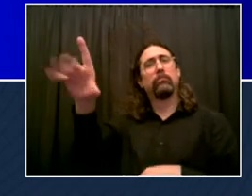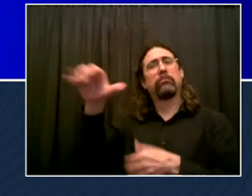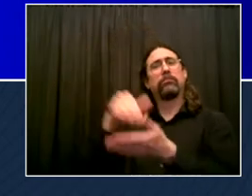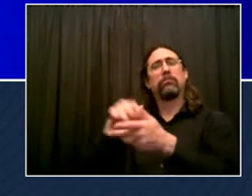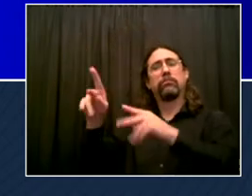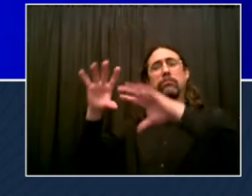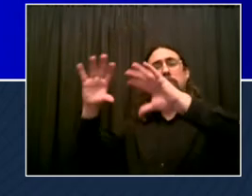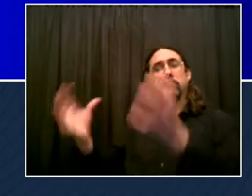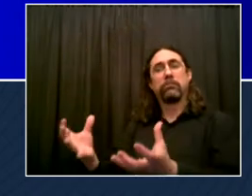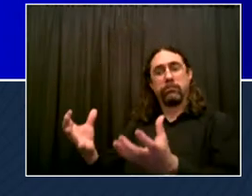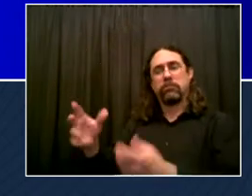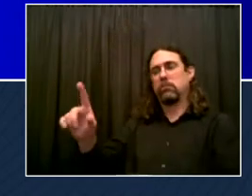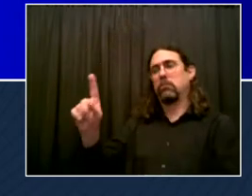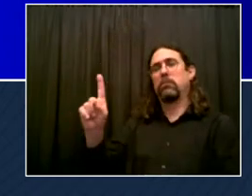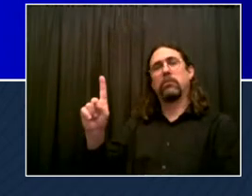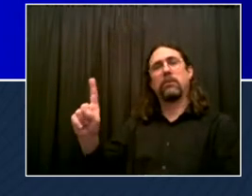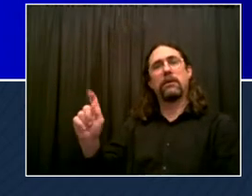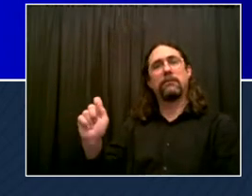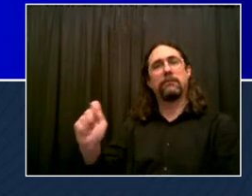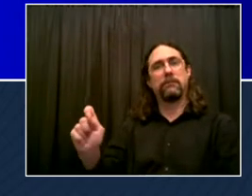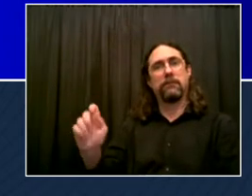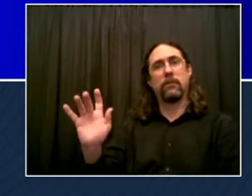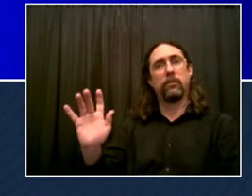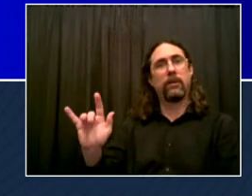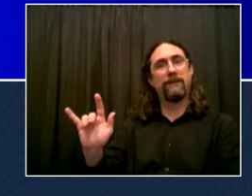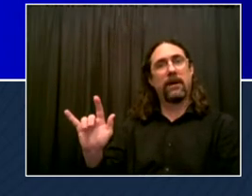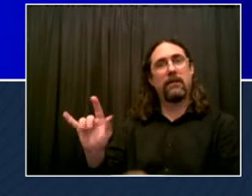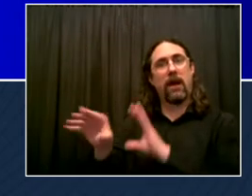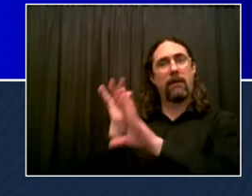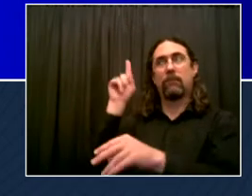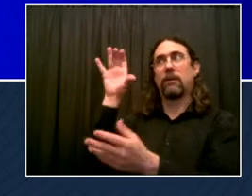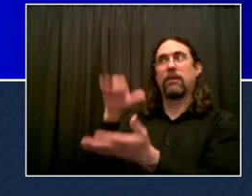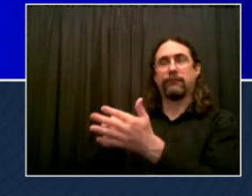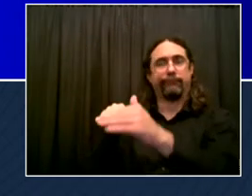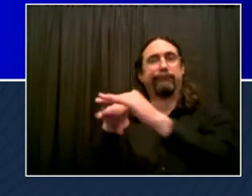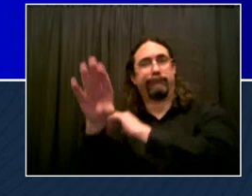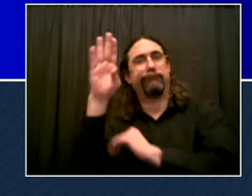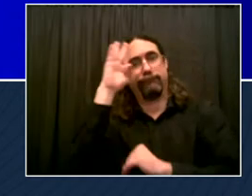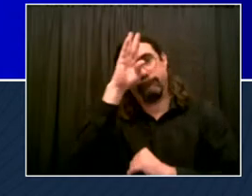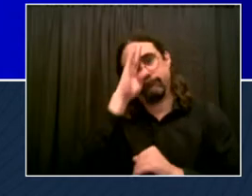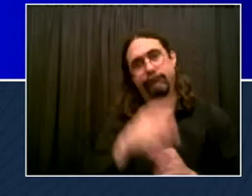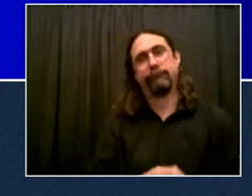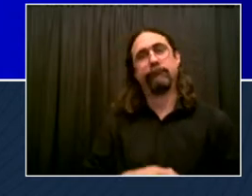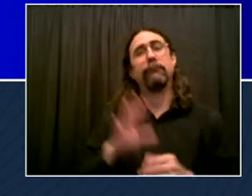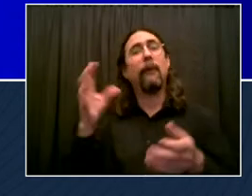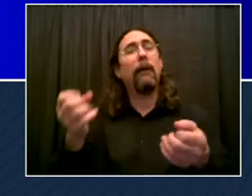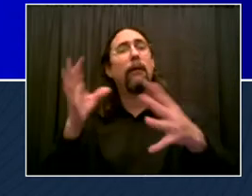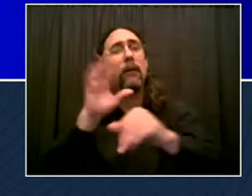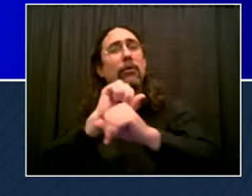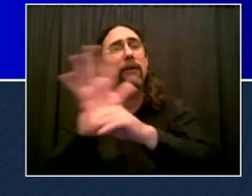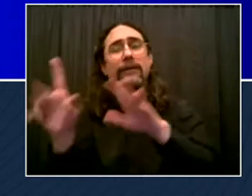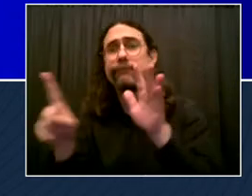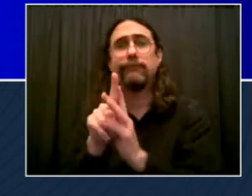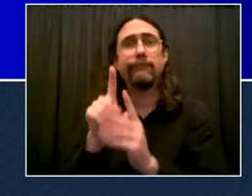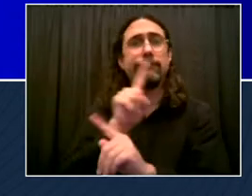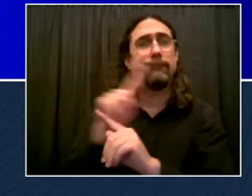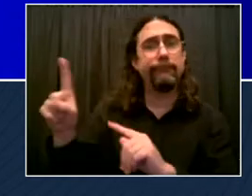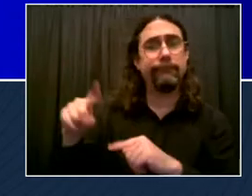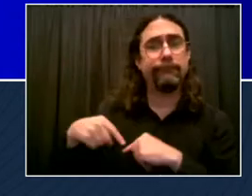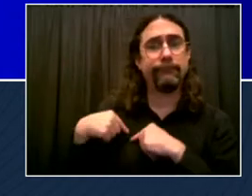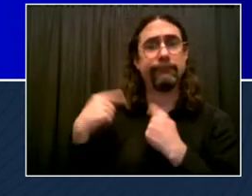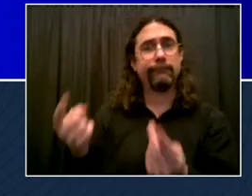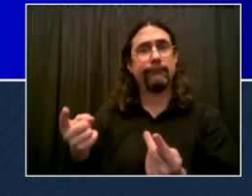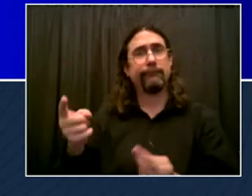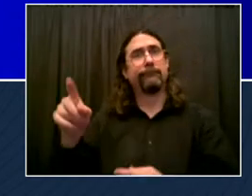going down. Number two, new reported cases on a seven-day average. Today's report, 774 cases.